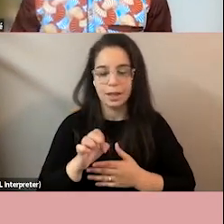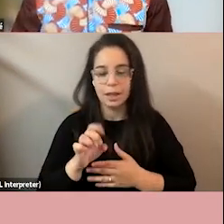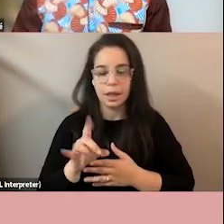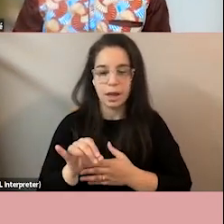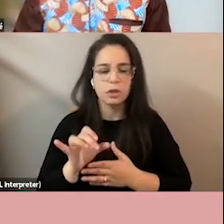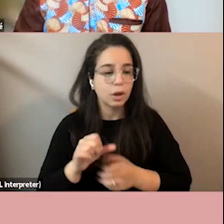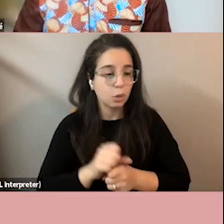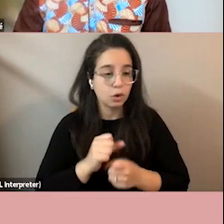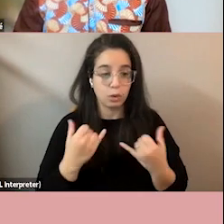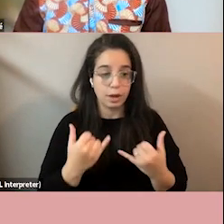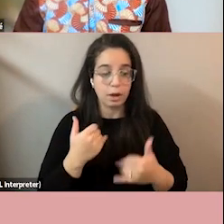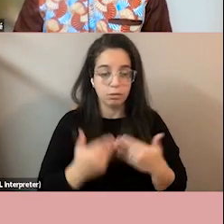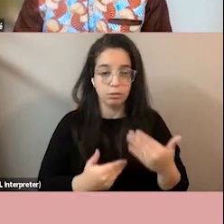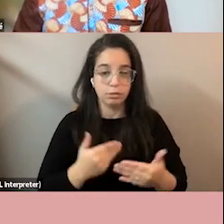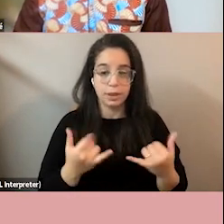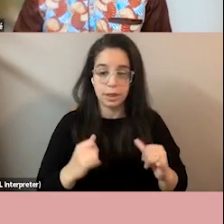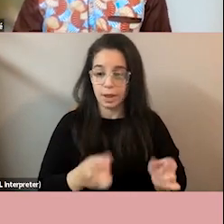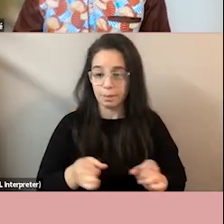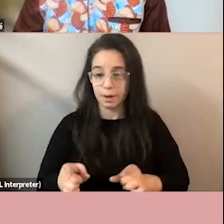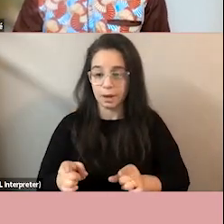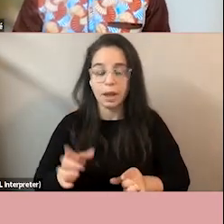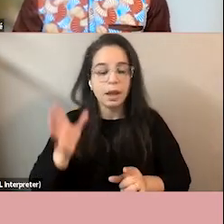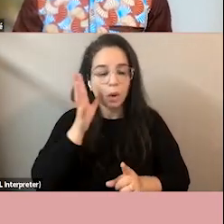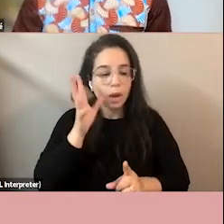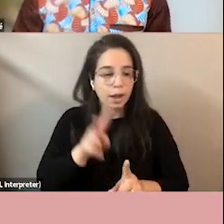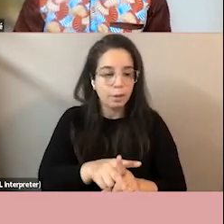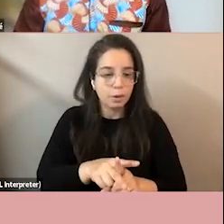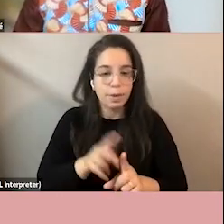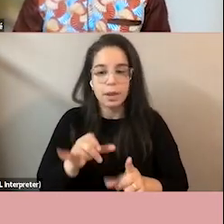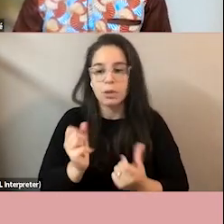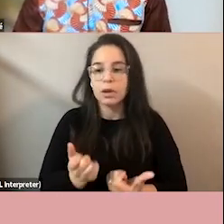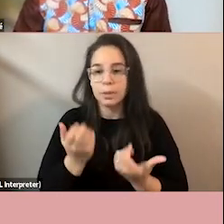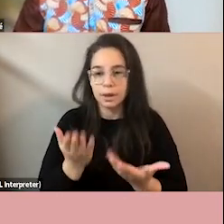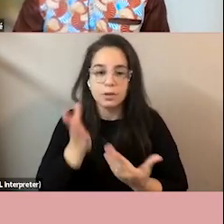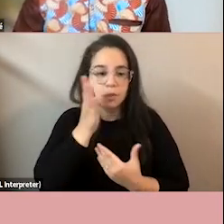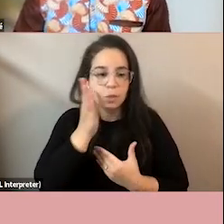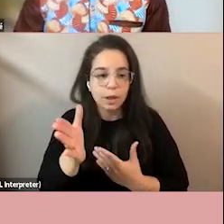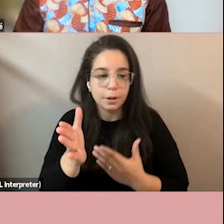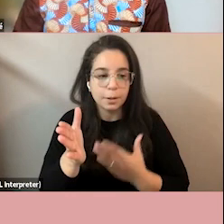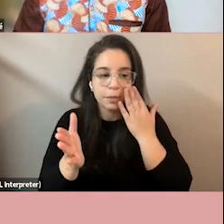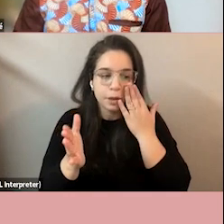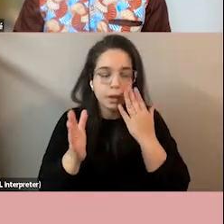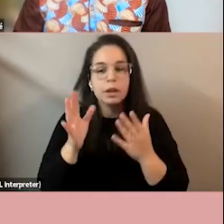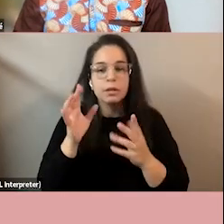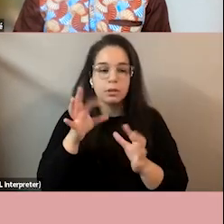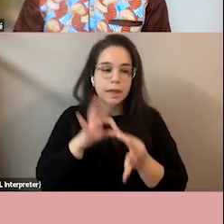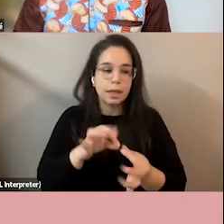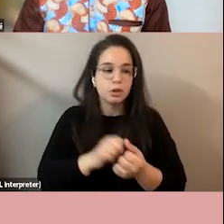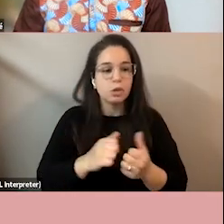work that is underway and we will be implementing the recommendations stemming from the life cycle review